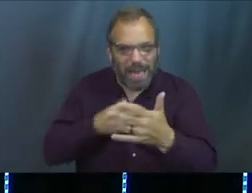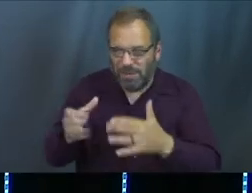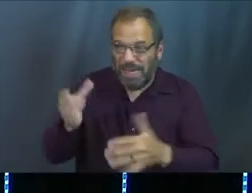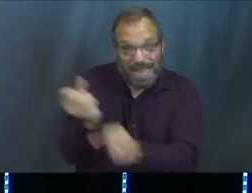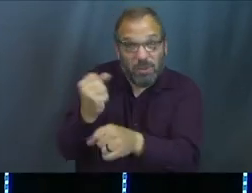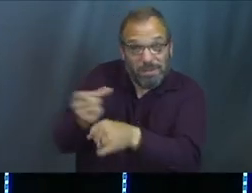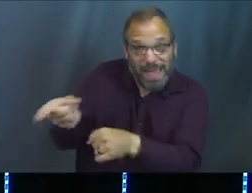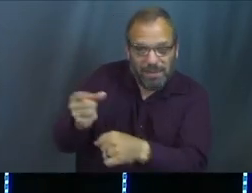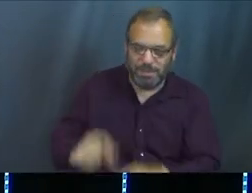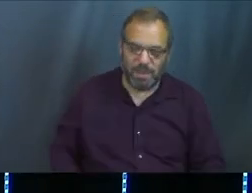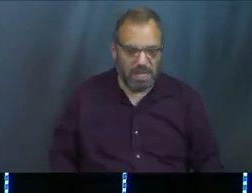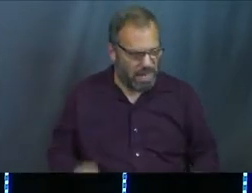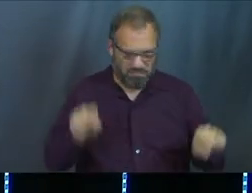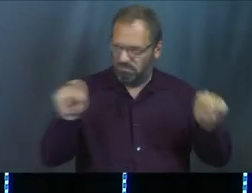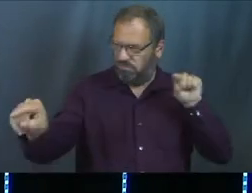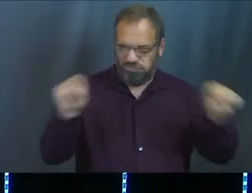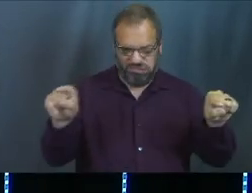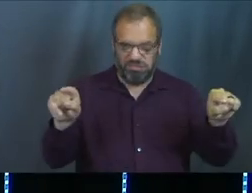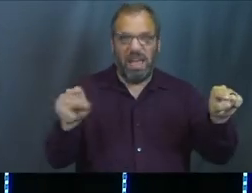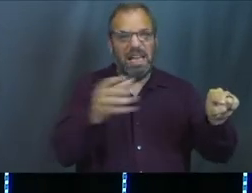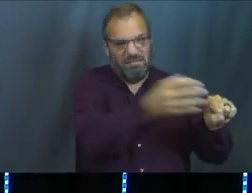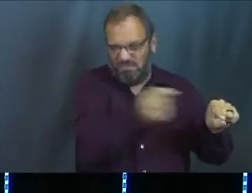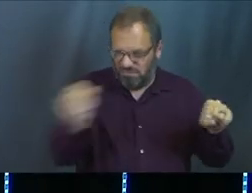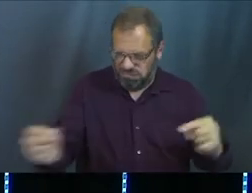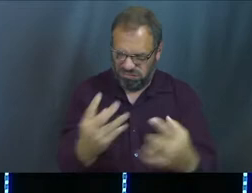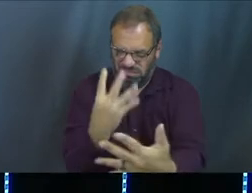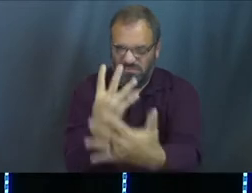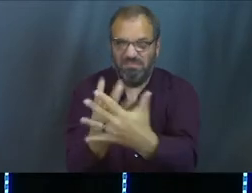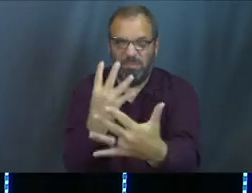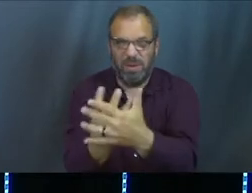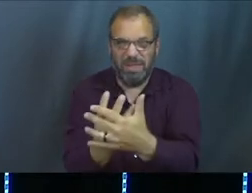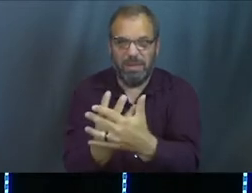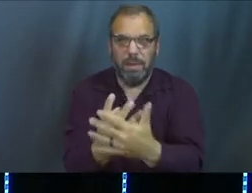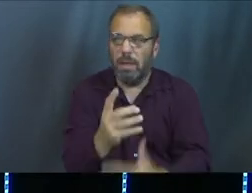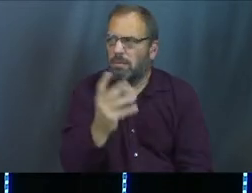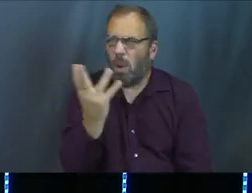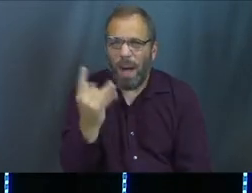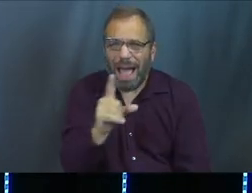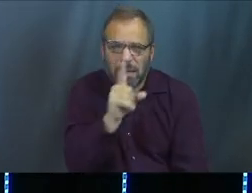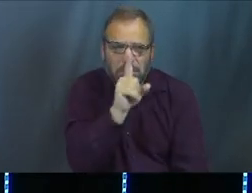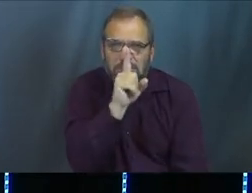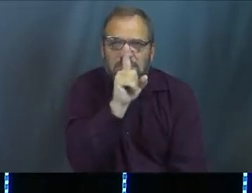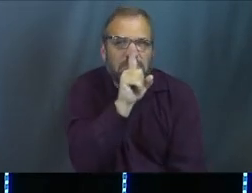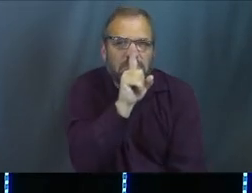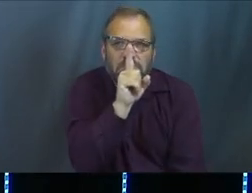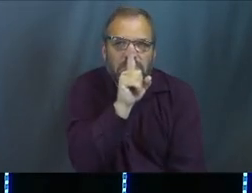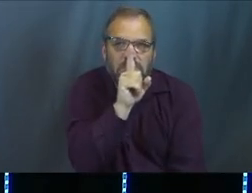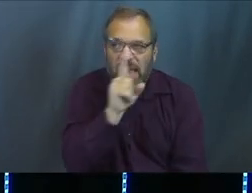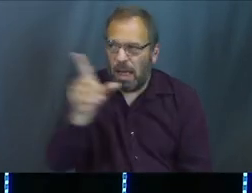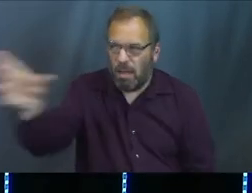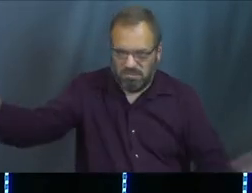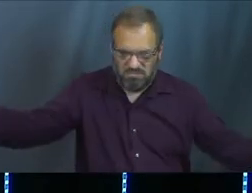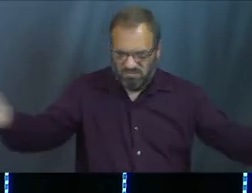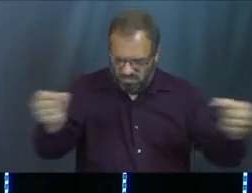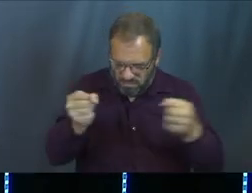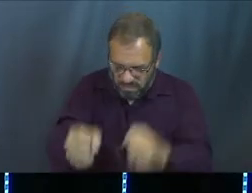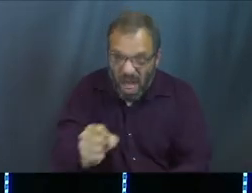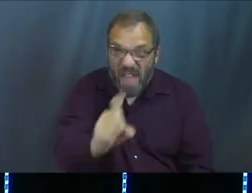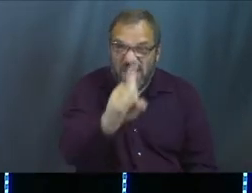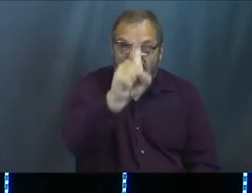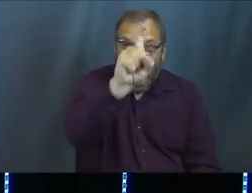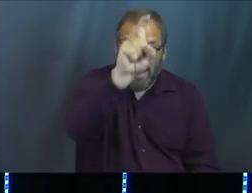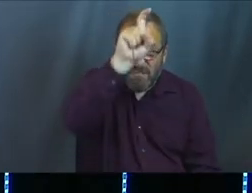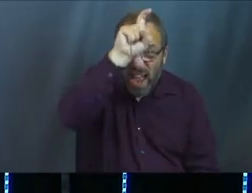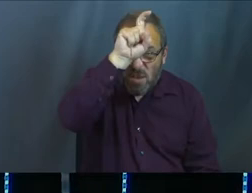was it. Now, these guys get thrown into prison and it doesn't exactly say why. It just says that Pharaoh was just